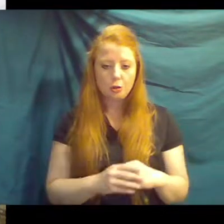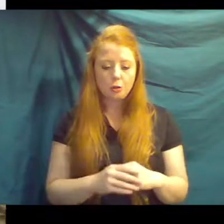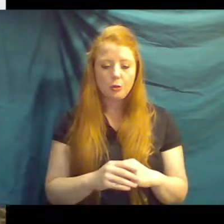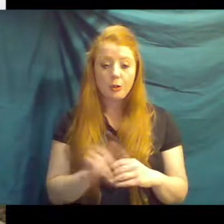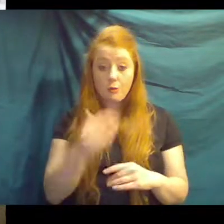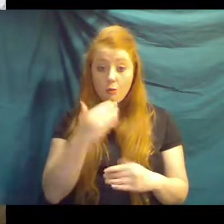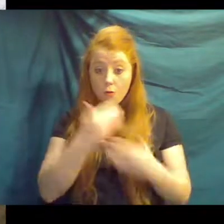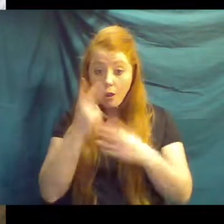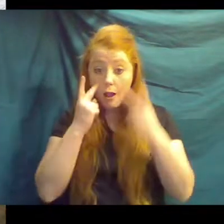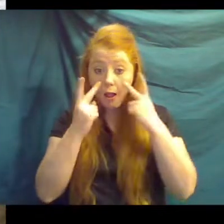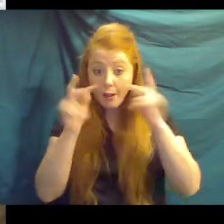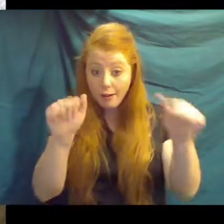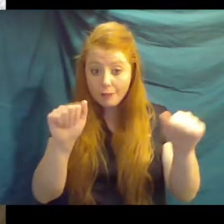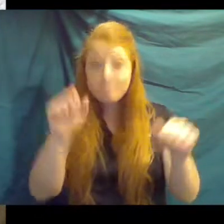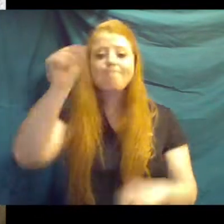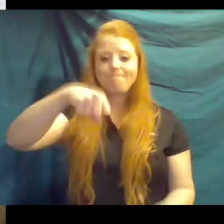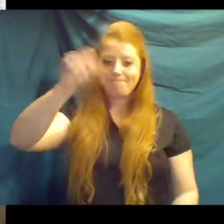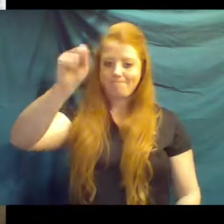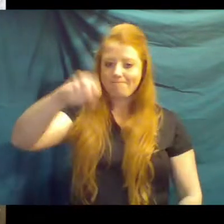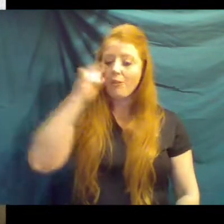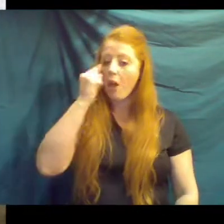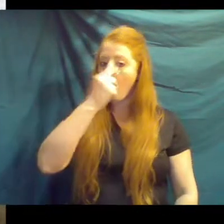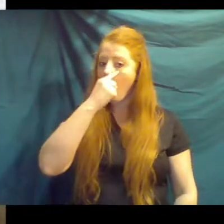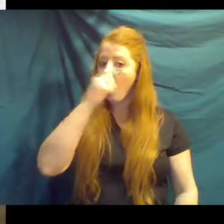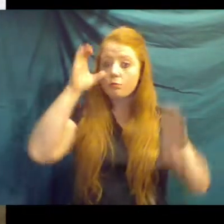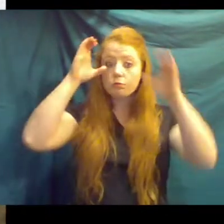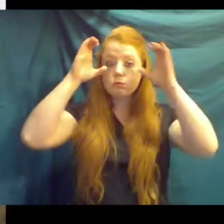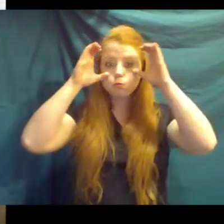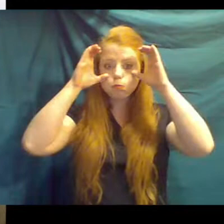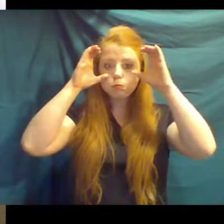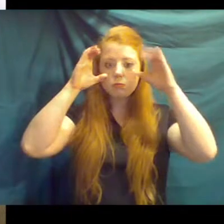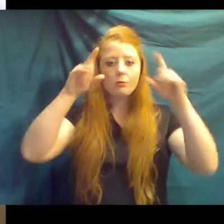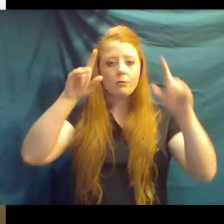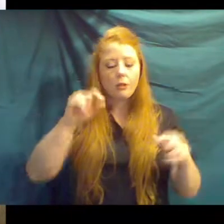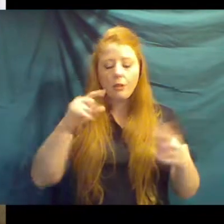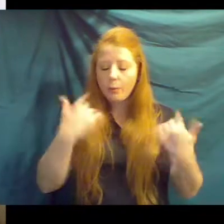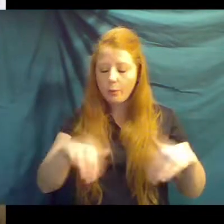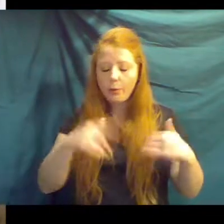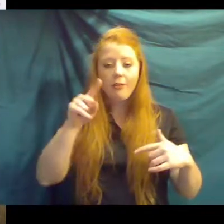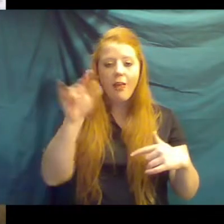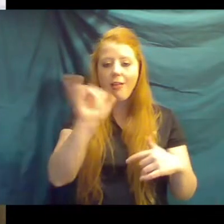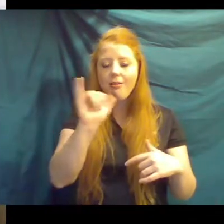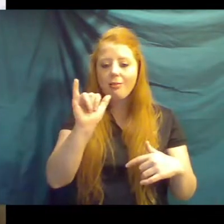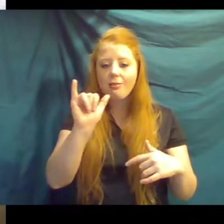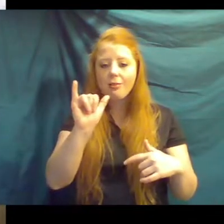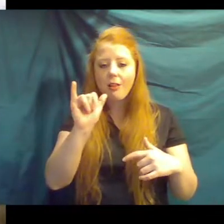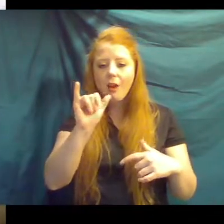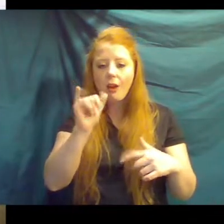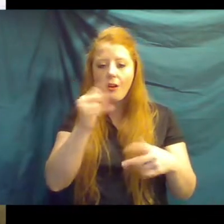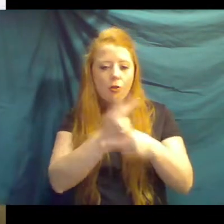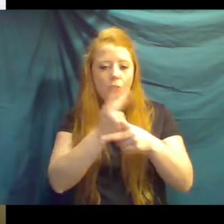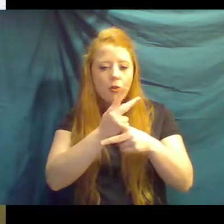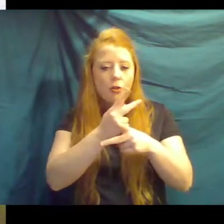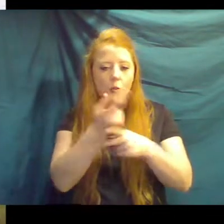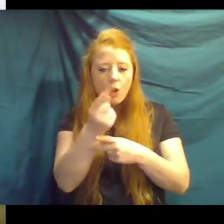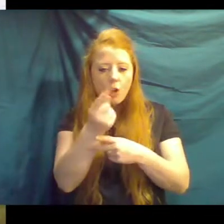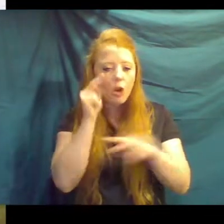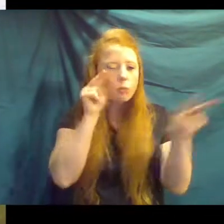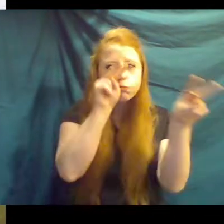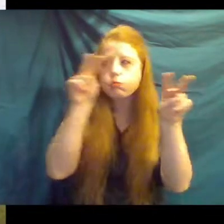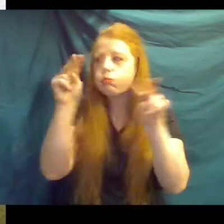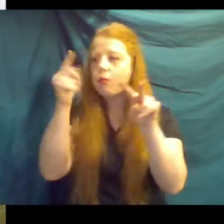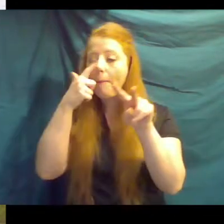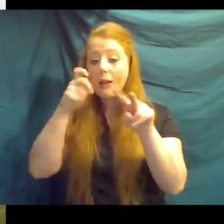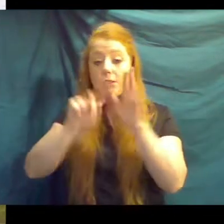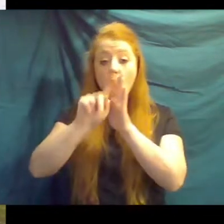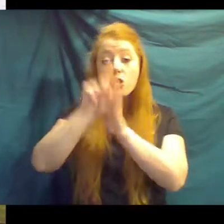have good eyesight? They do. Their eyes are very large. And as Jenna said earlier, these guys are like the watchdogs of the savannah. Since they're so tall, they